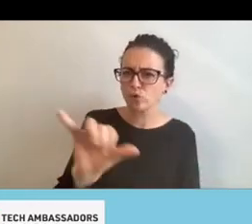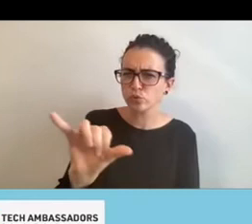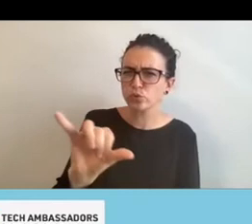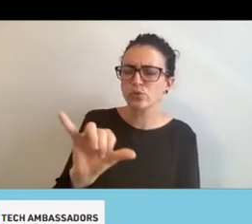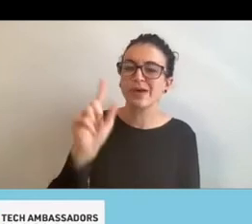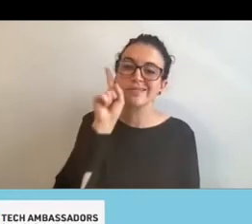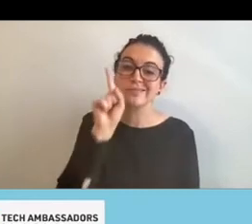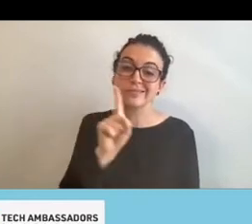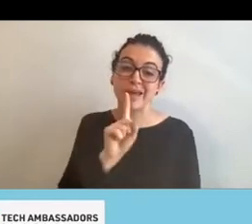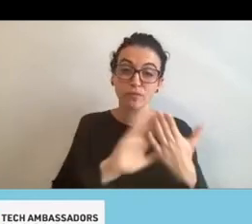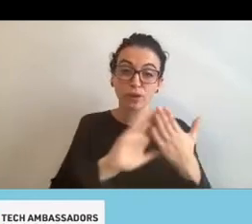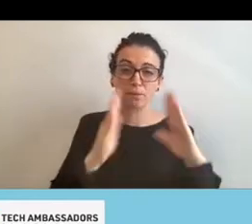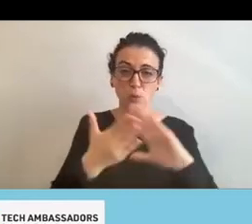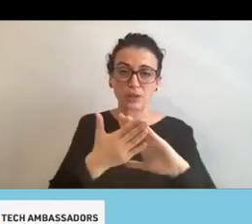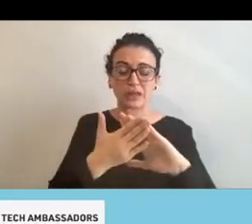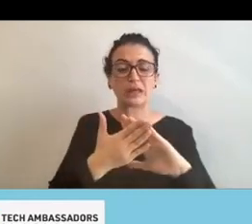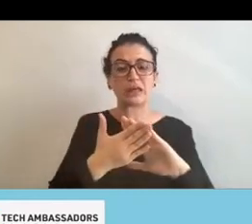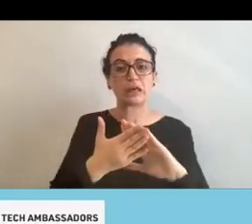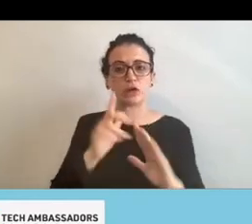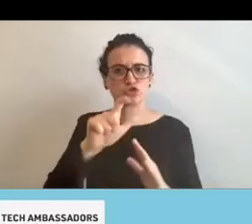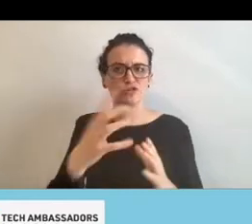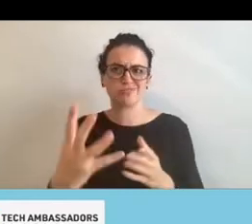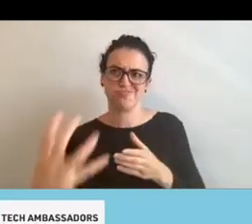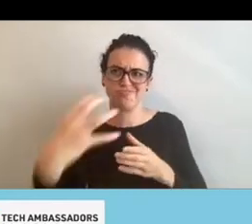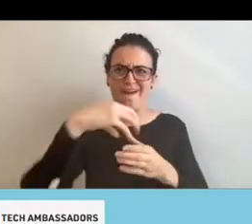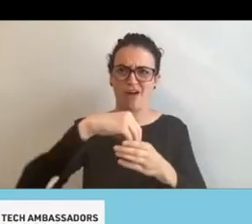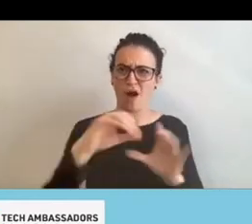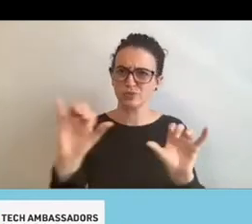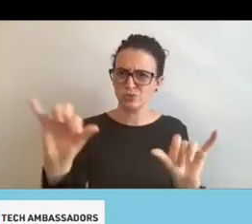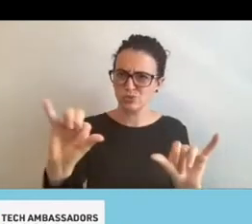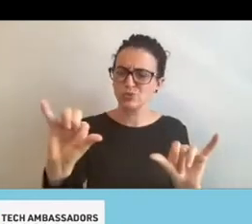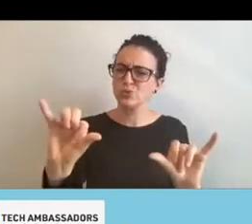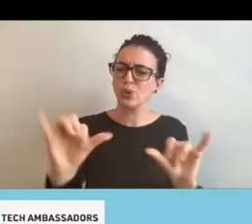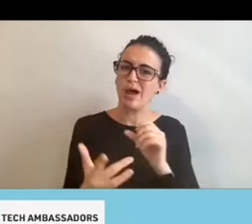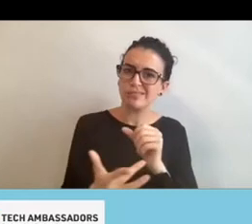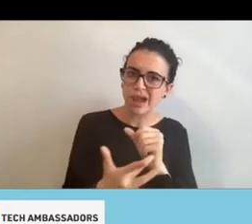deaf community should be involved also with the technology.